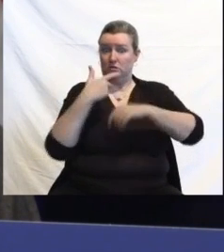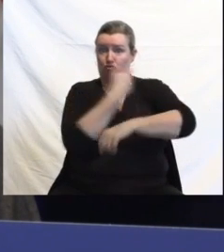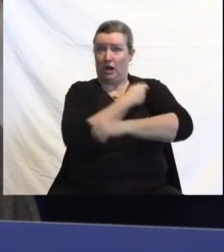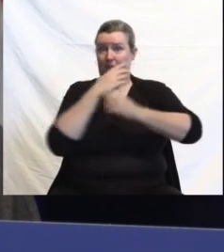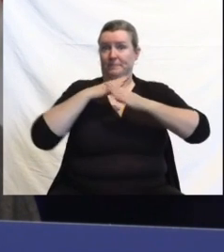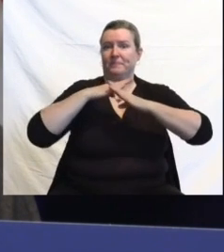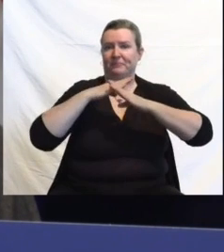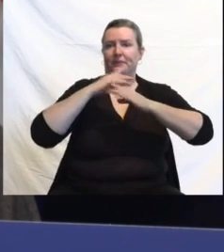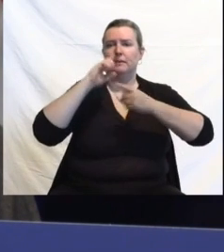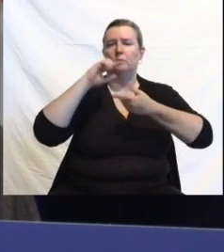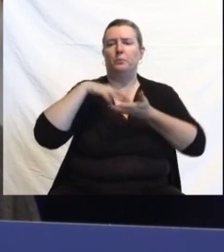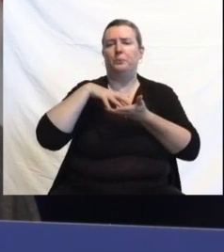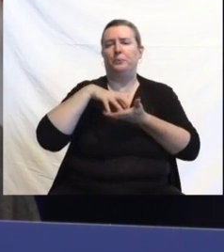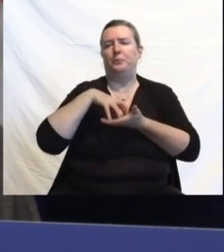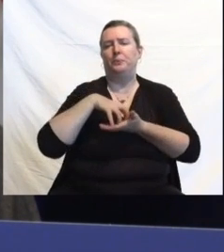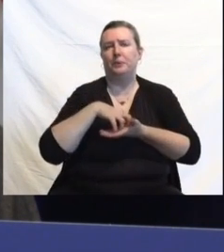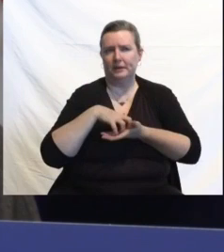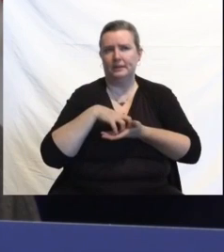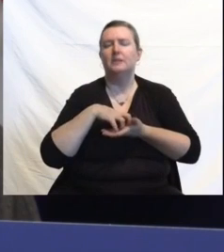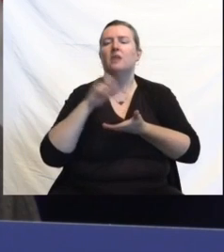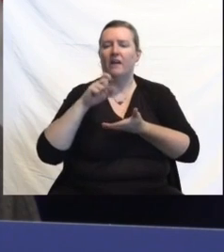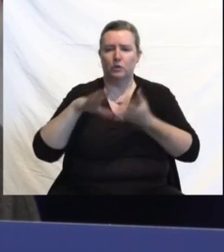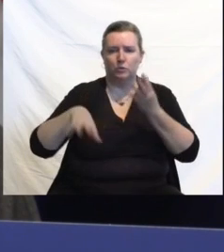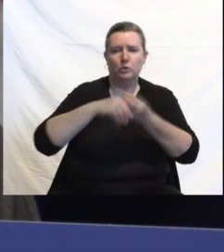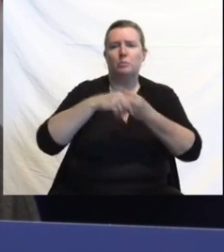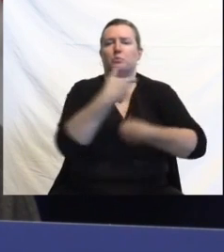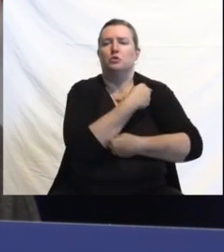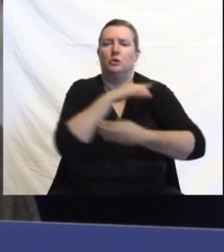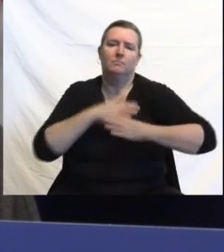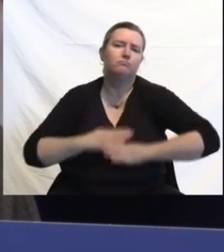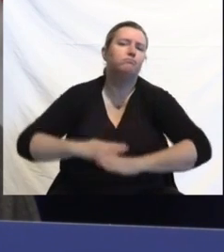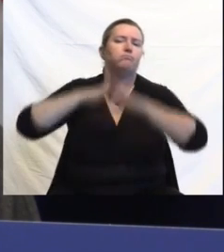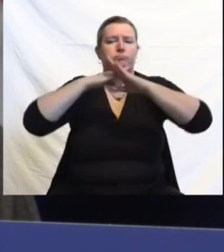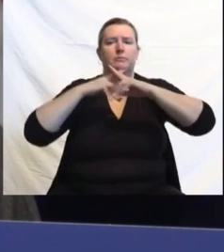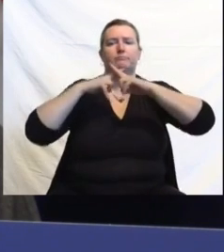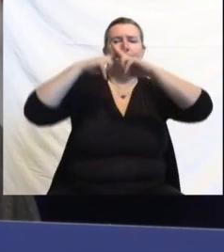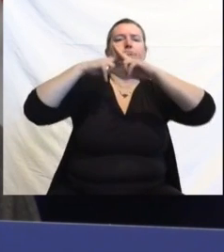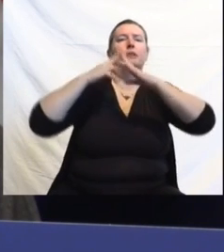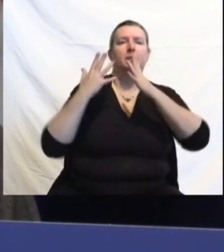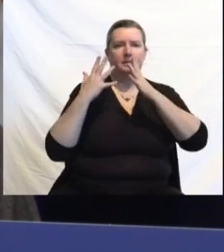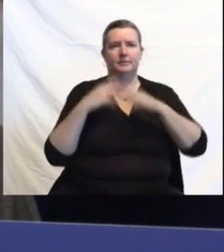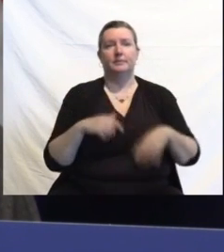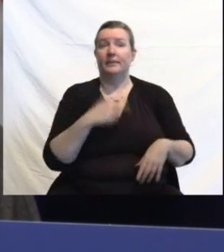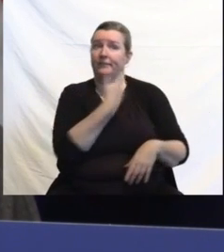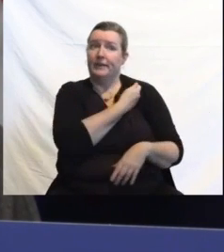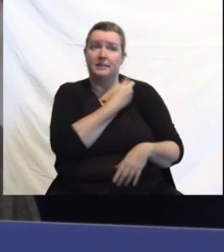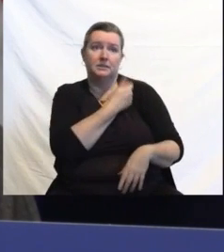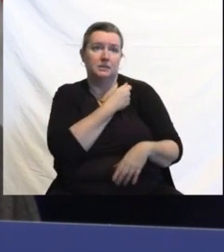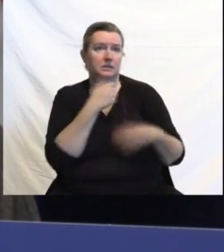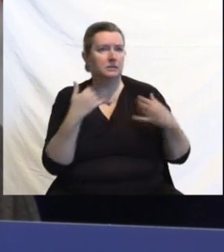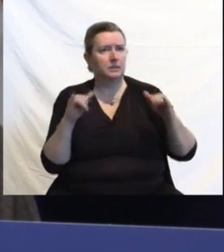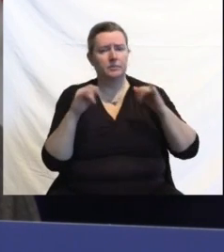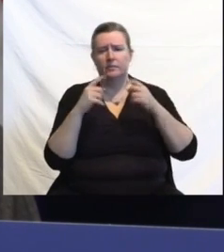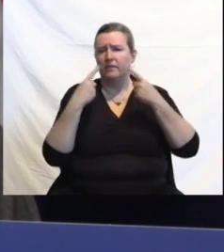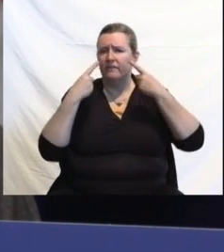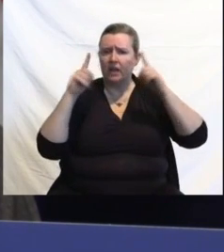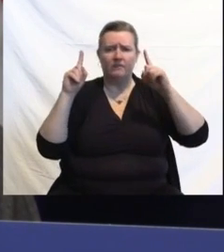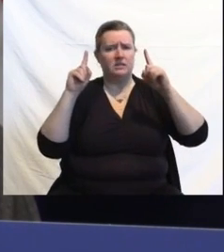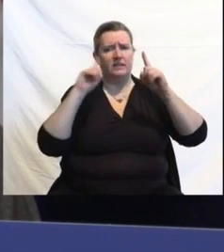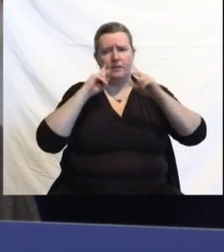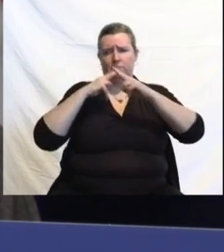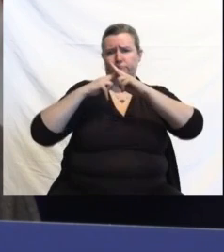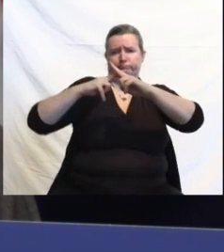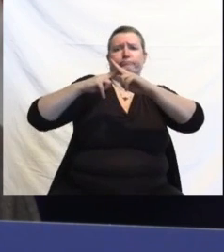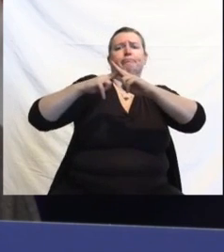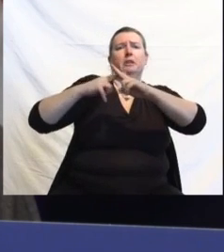against mild and moderate illness. That said, vaccines still are very effective in terms of preventing hospitalizations